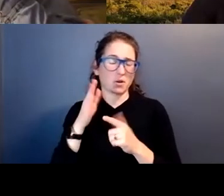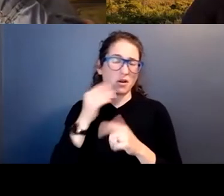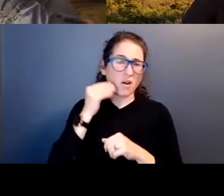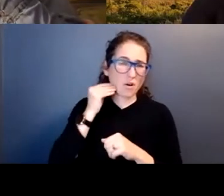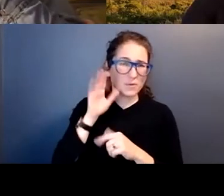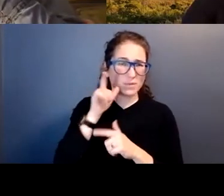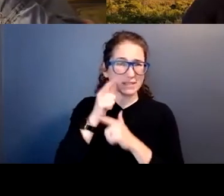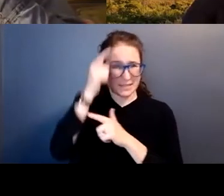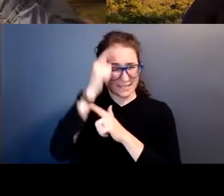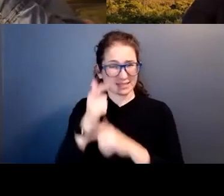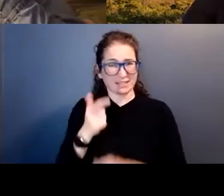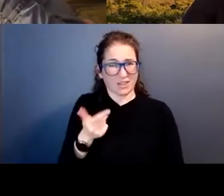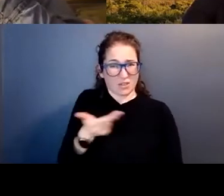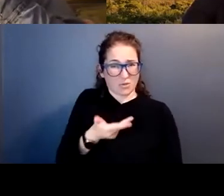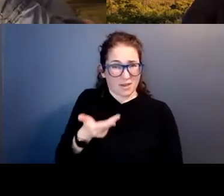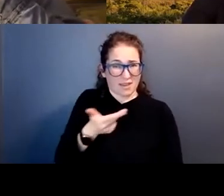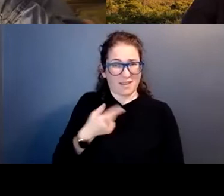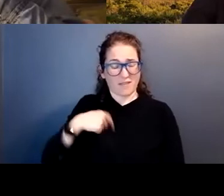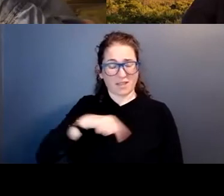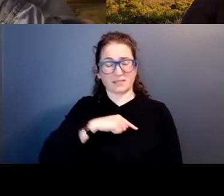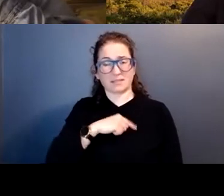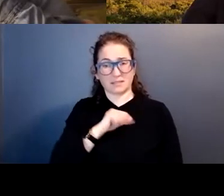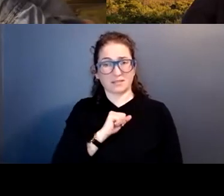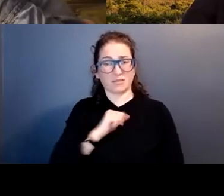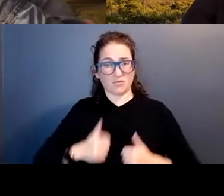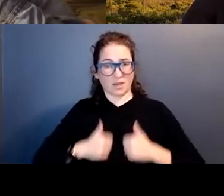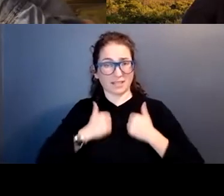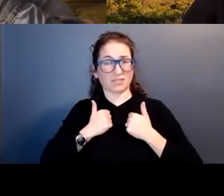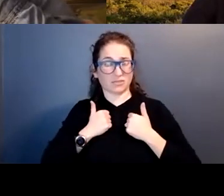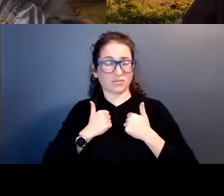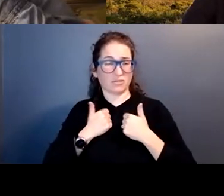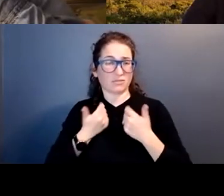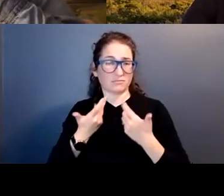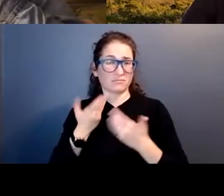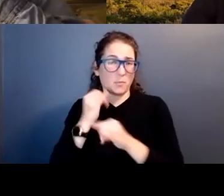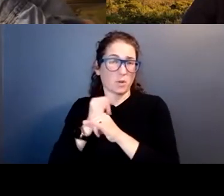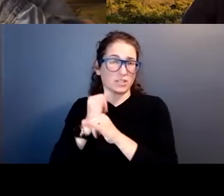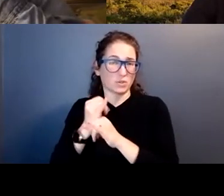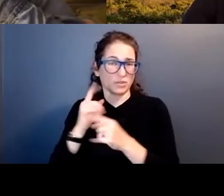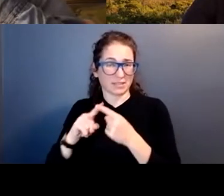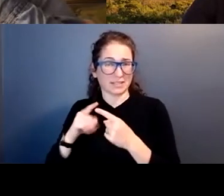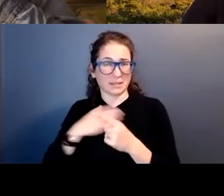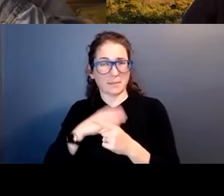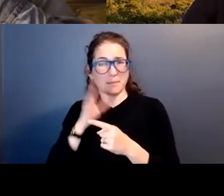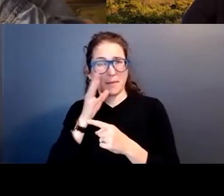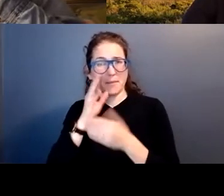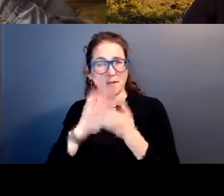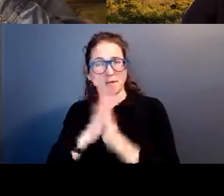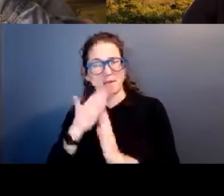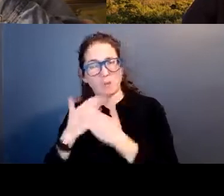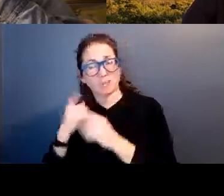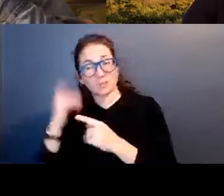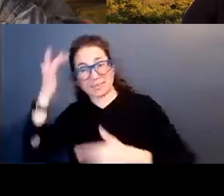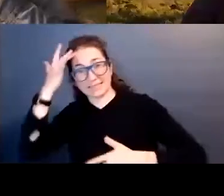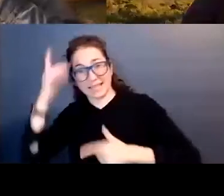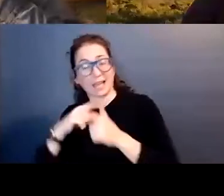Three of us were in residential boarding school until we were, until my mother got well, she got sick and then she got well,